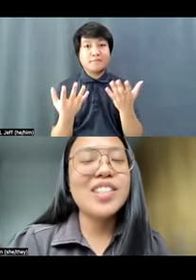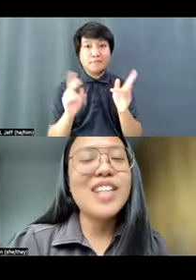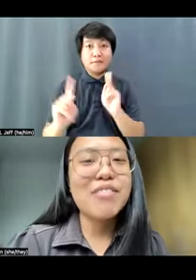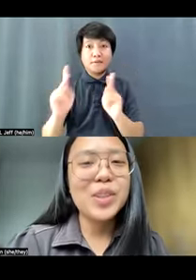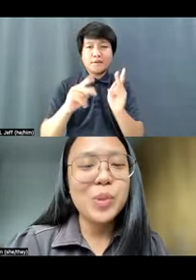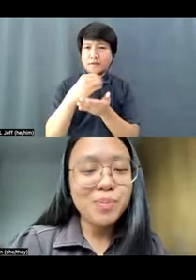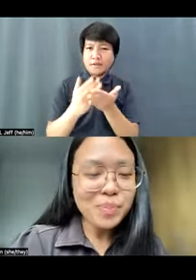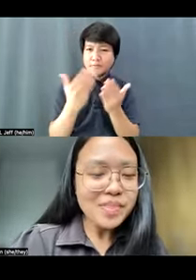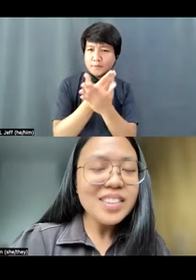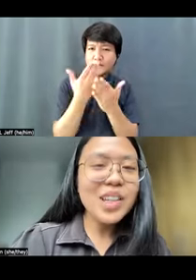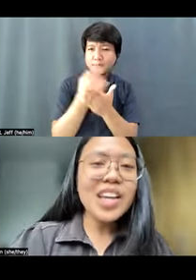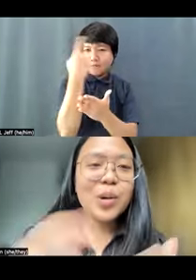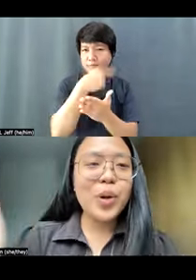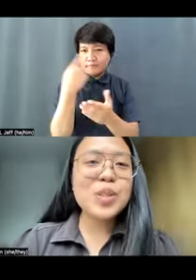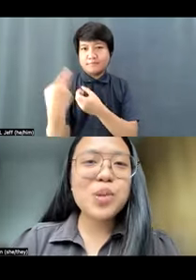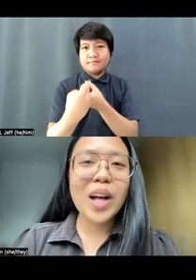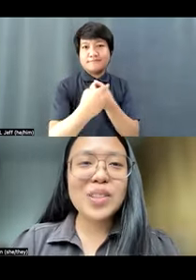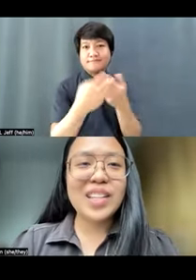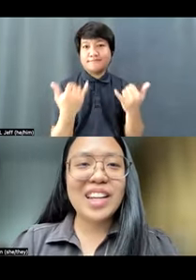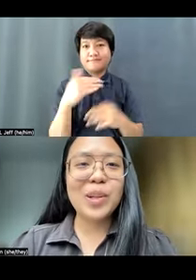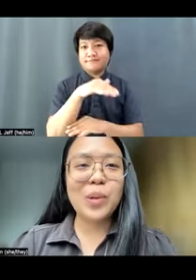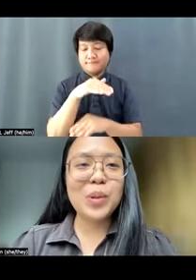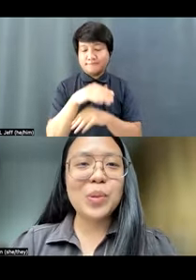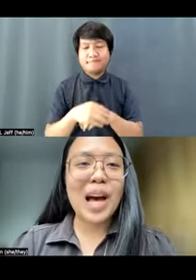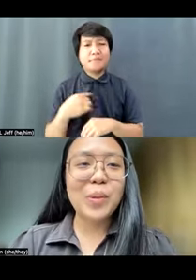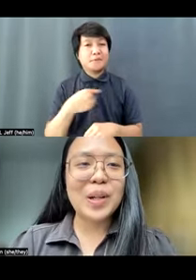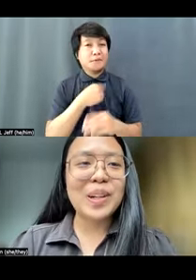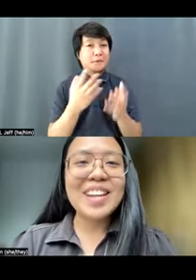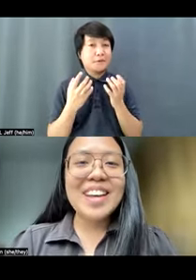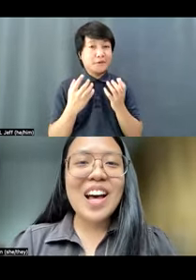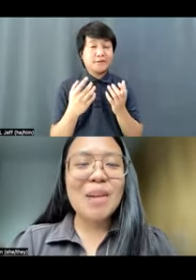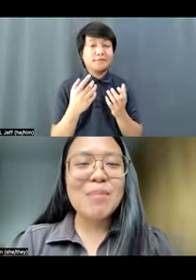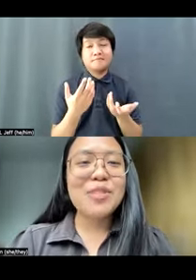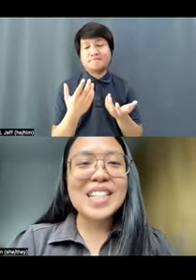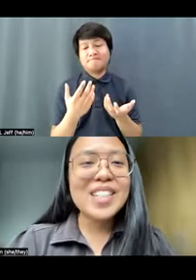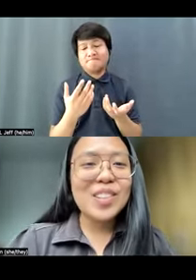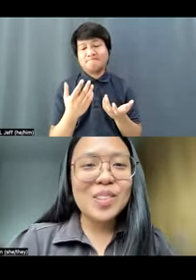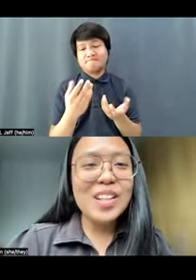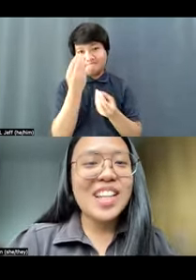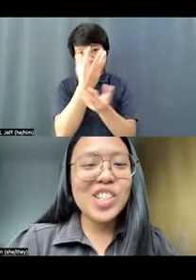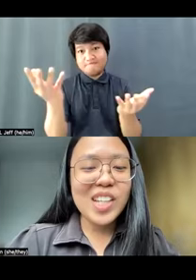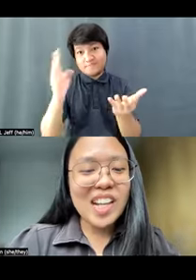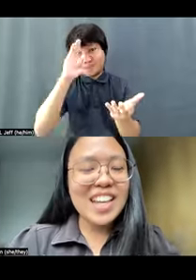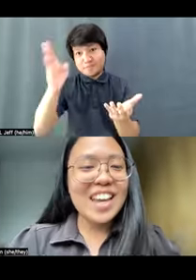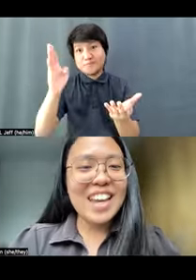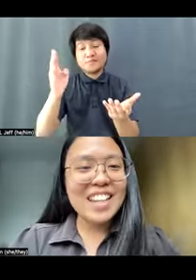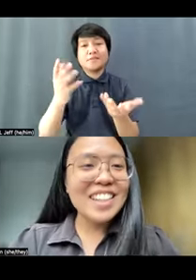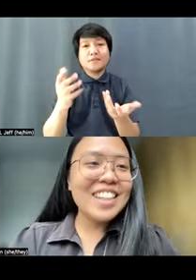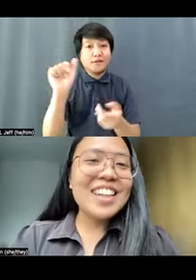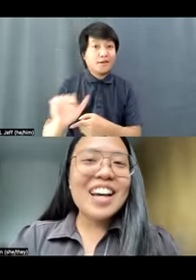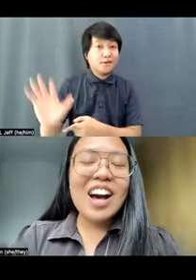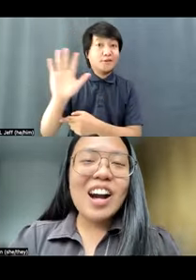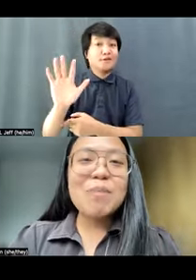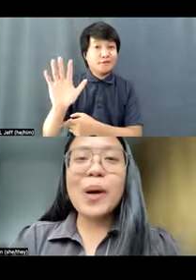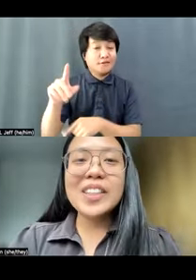join us this afternoon. We also want to say hello to our friends across Asia and